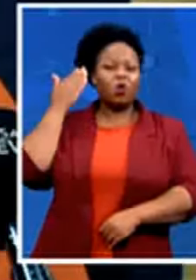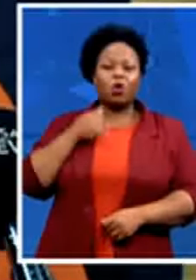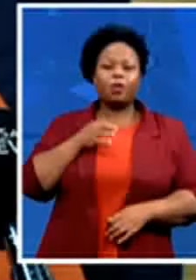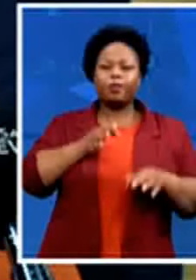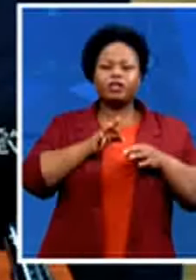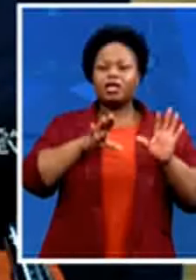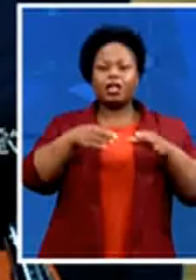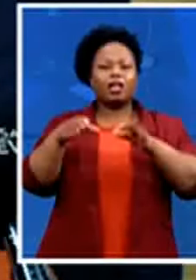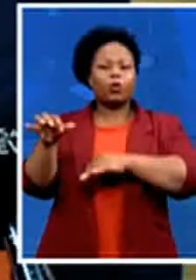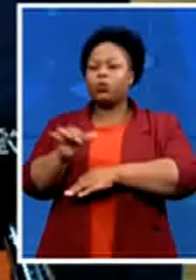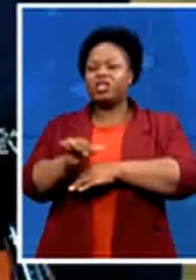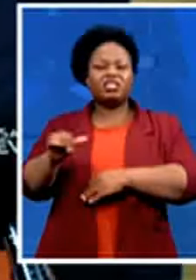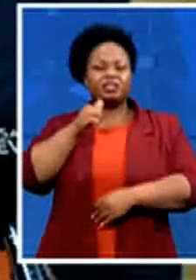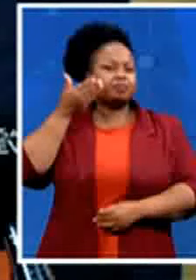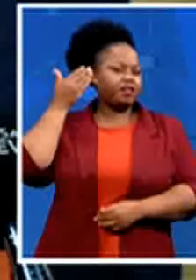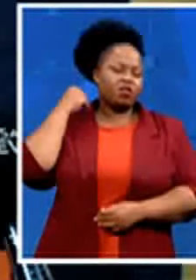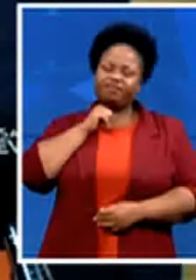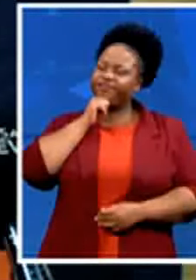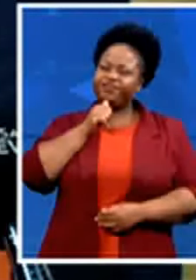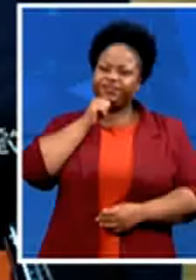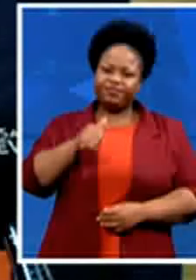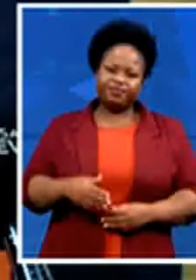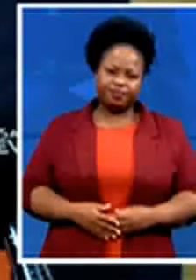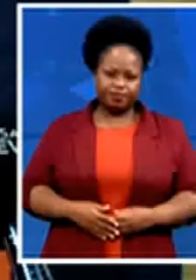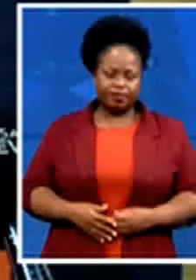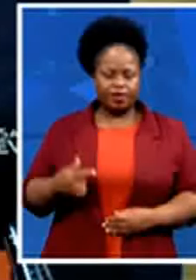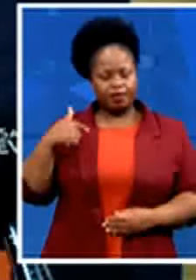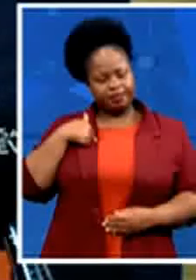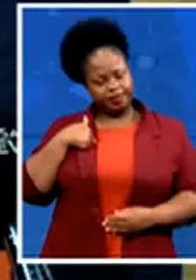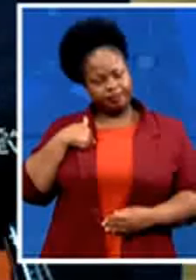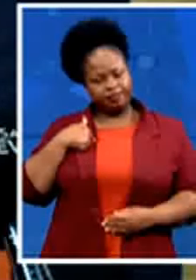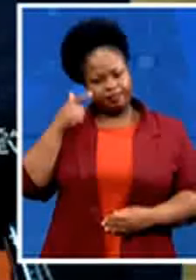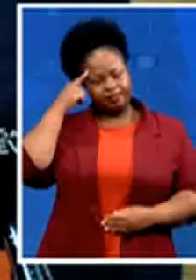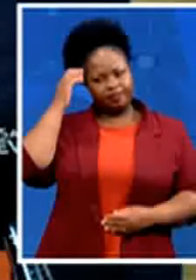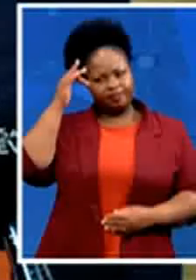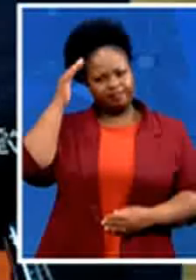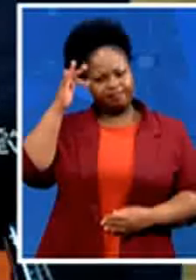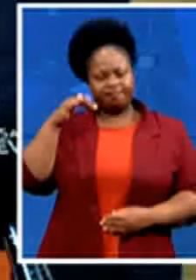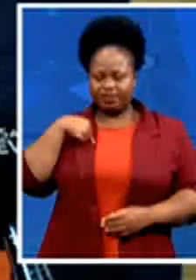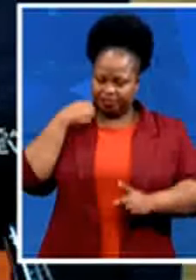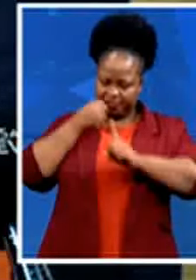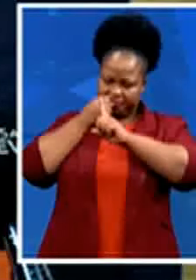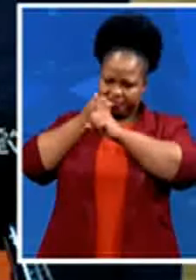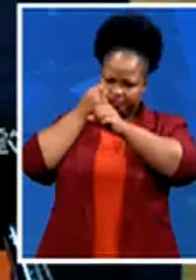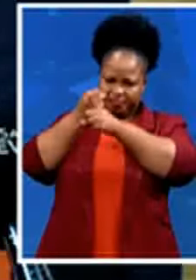i have sought and fought to serve my country for nearly 50 years